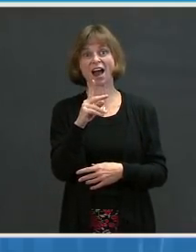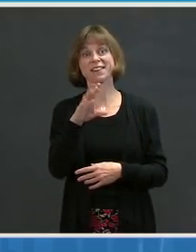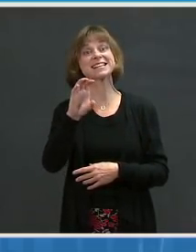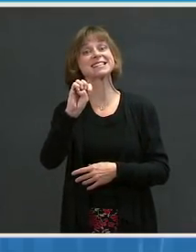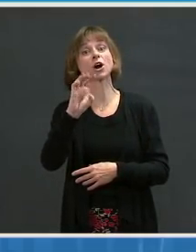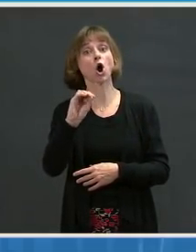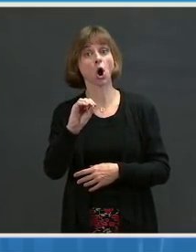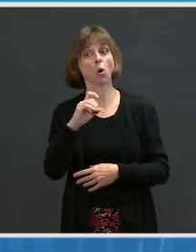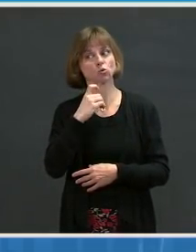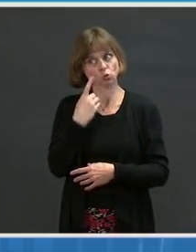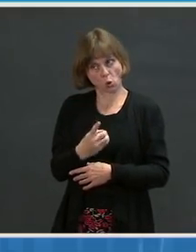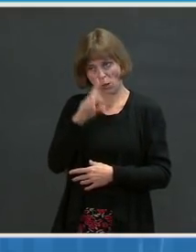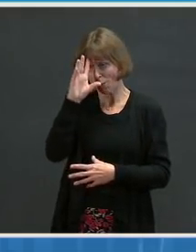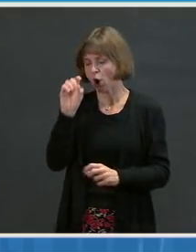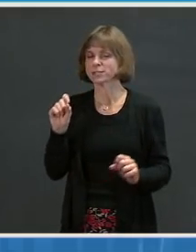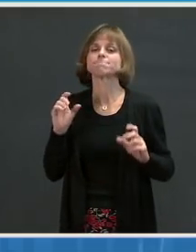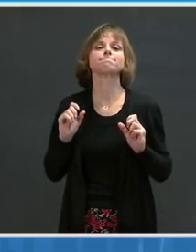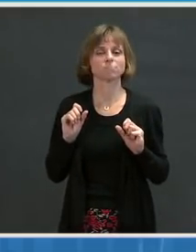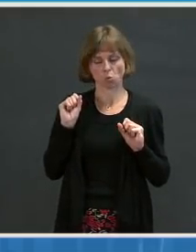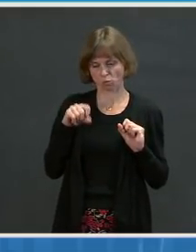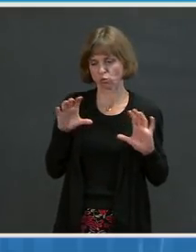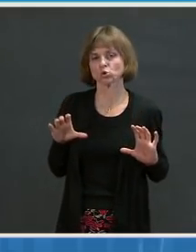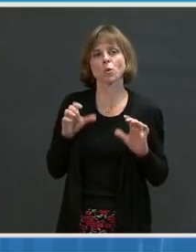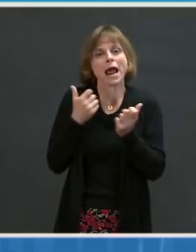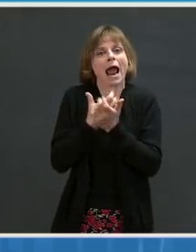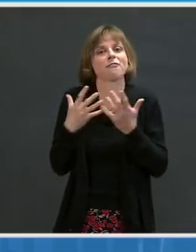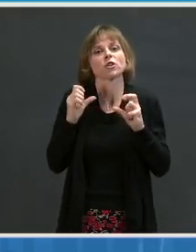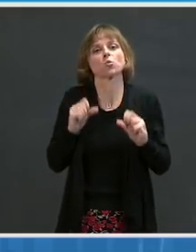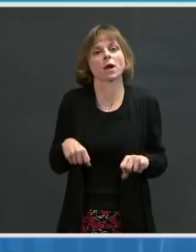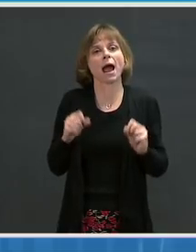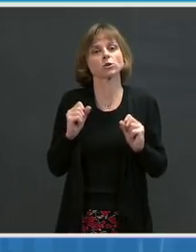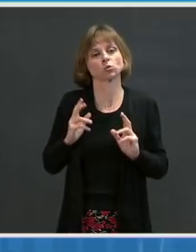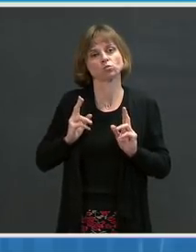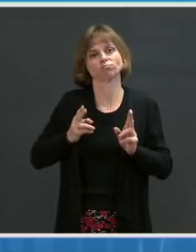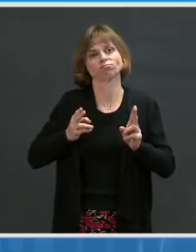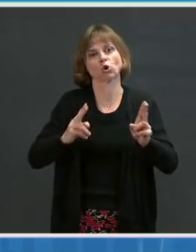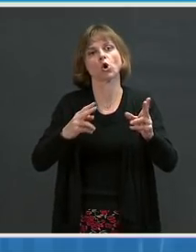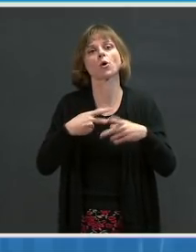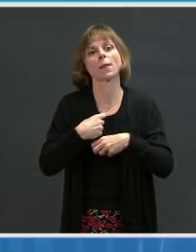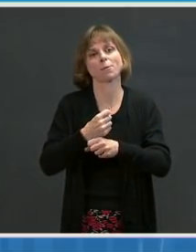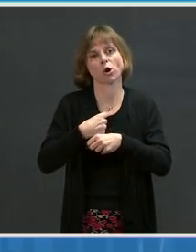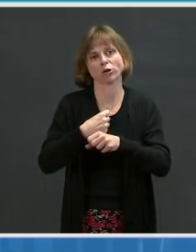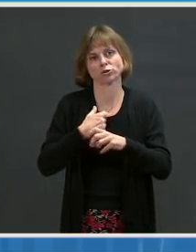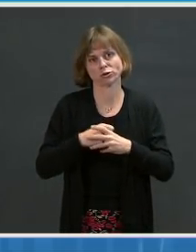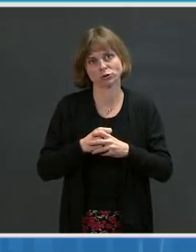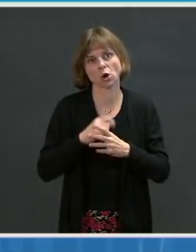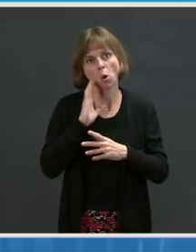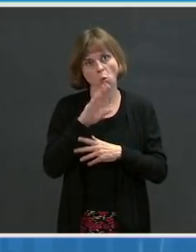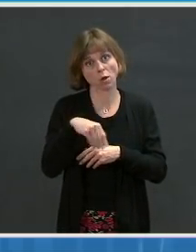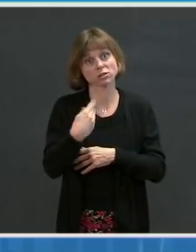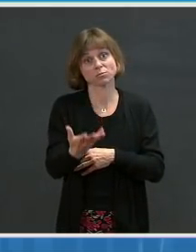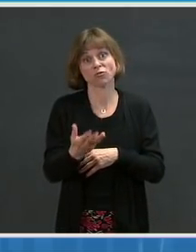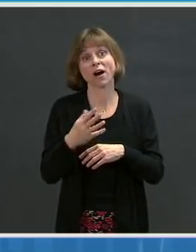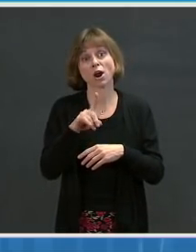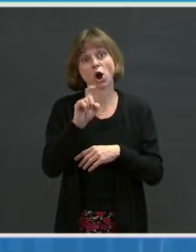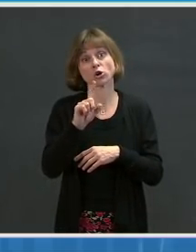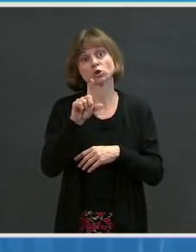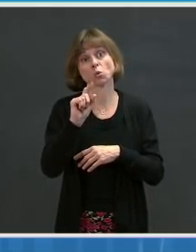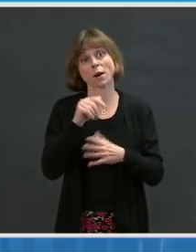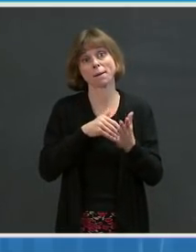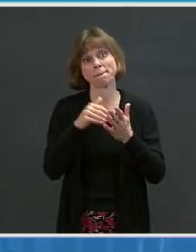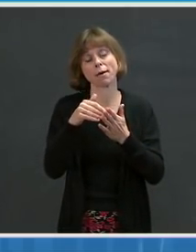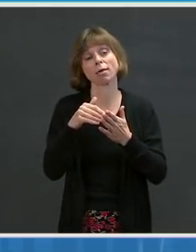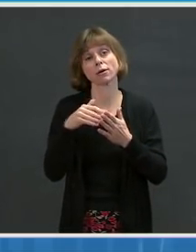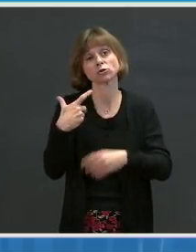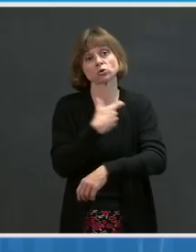President that they're doing everything they can to accelerate production and that they will deliver 120 million doses by the end of March and